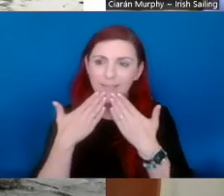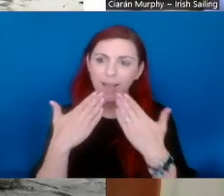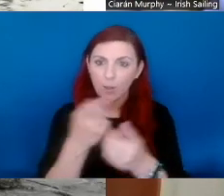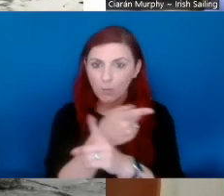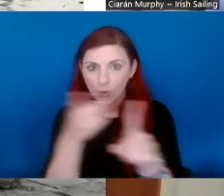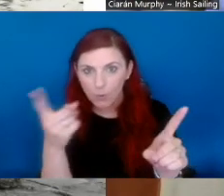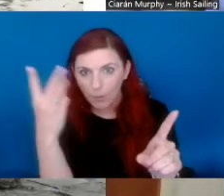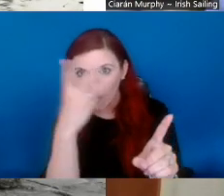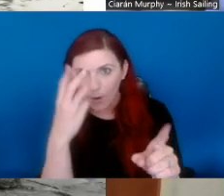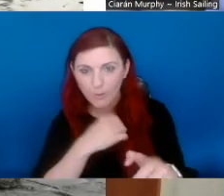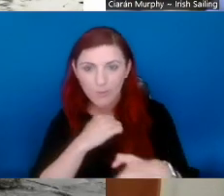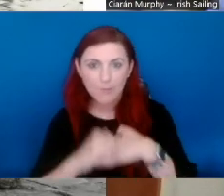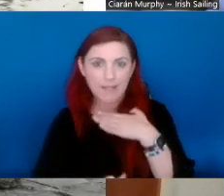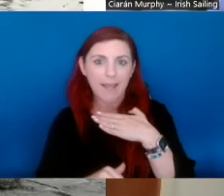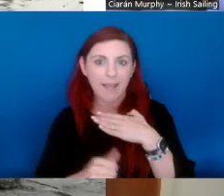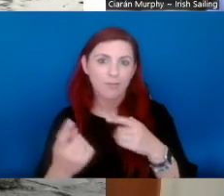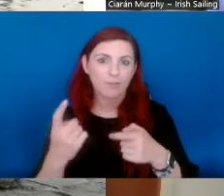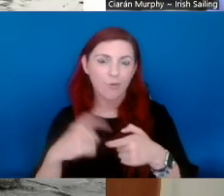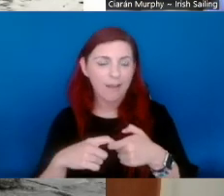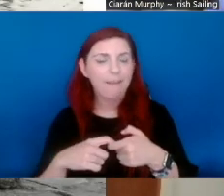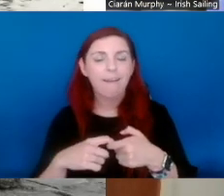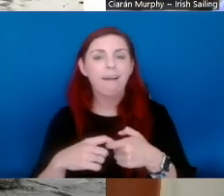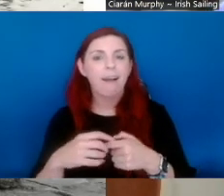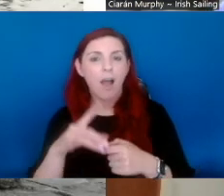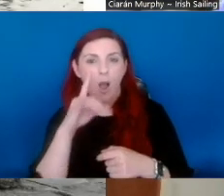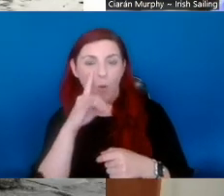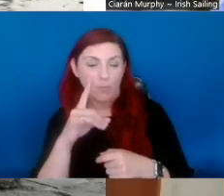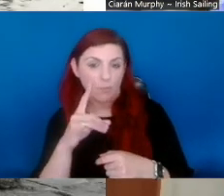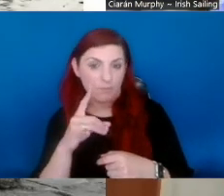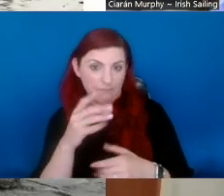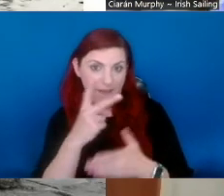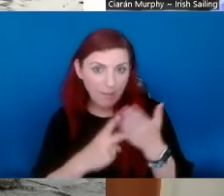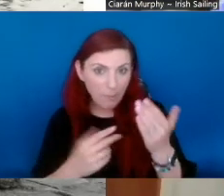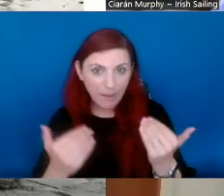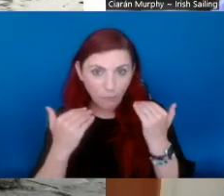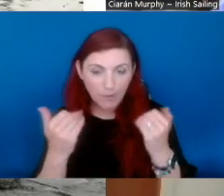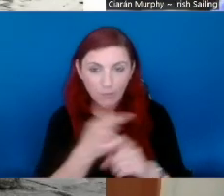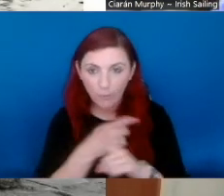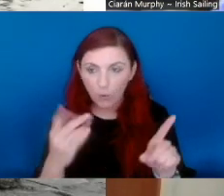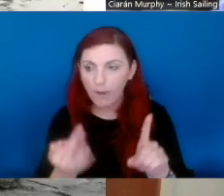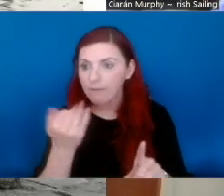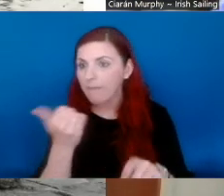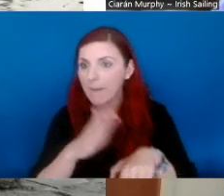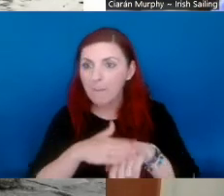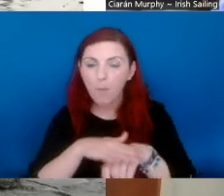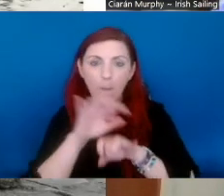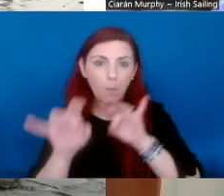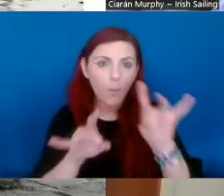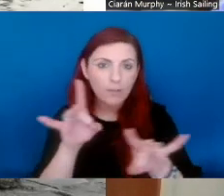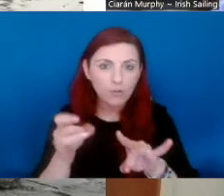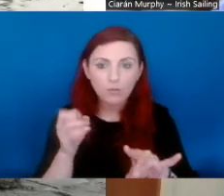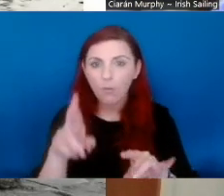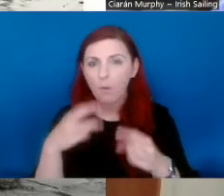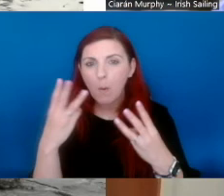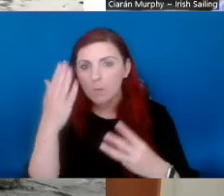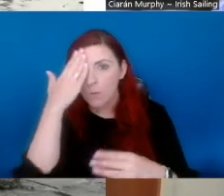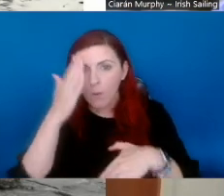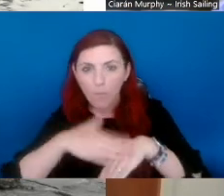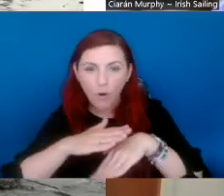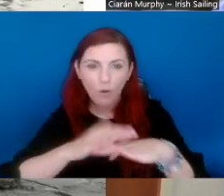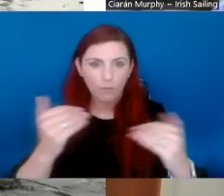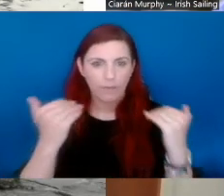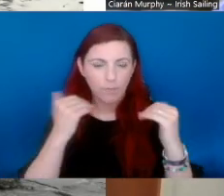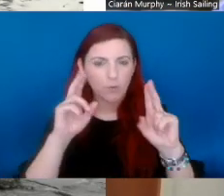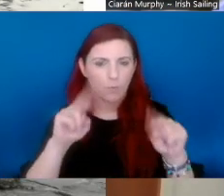that you might be facilitating as part of the Go All Out week. And thank you to you, our audience, for joining us today. I hope you